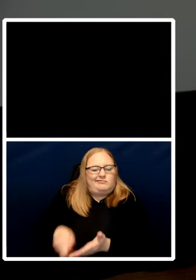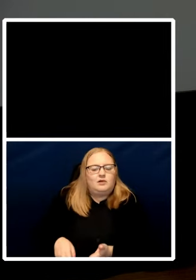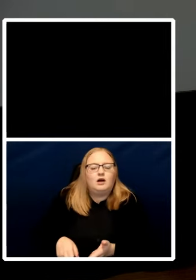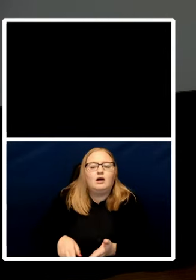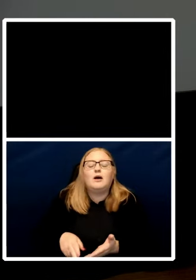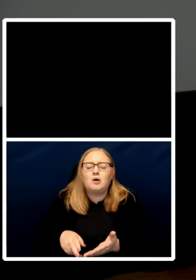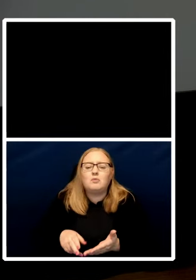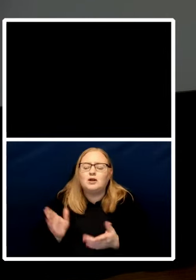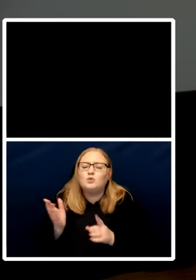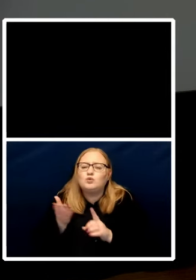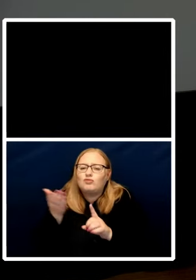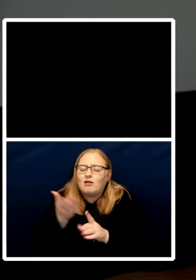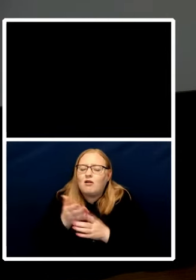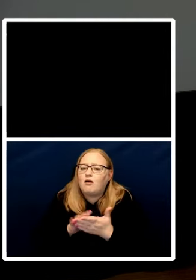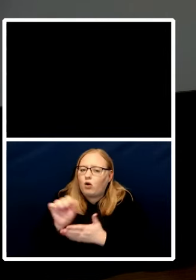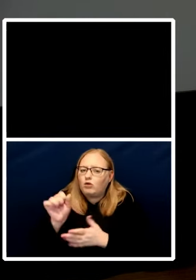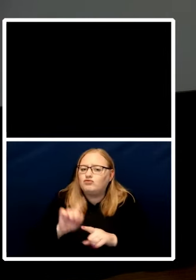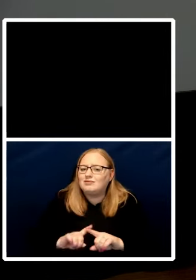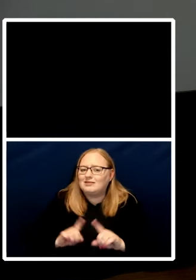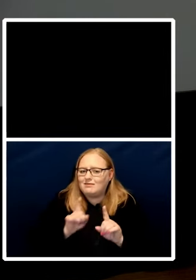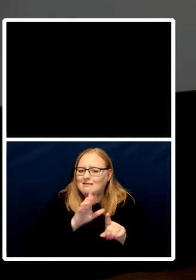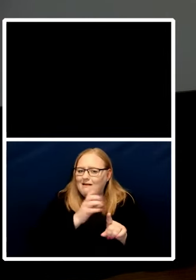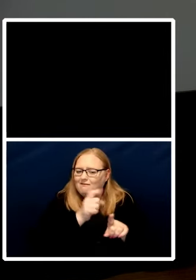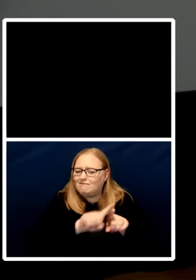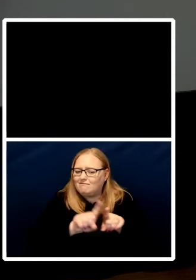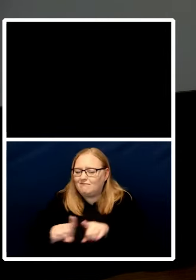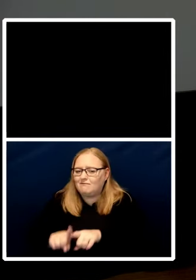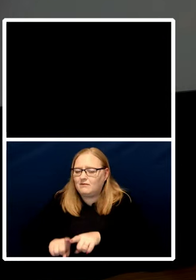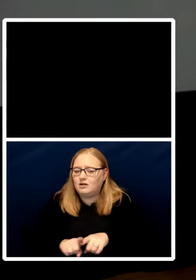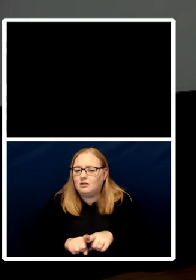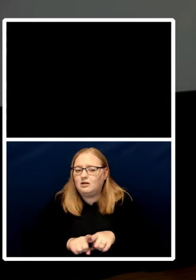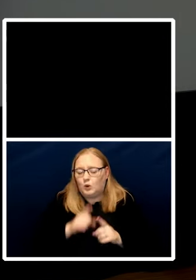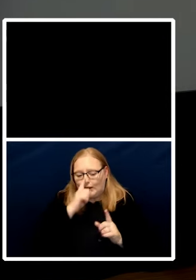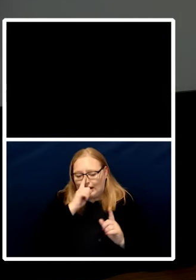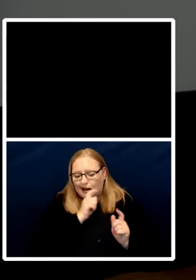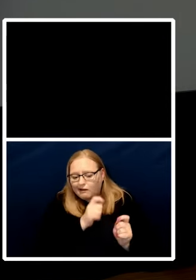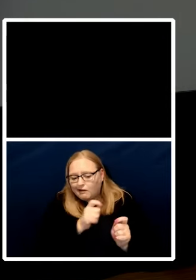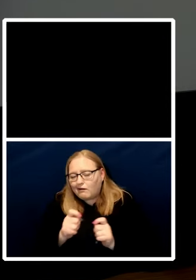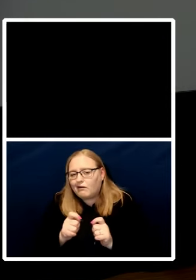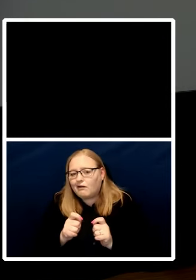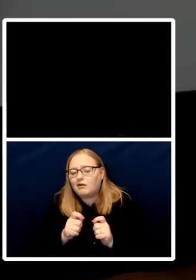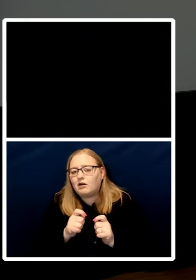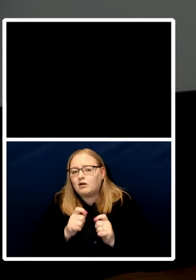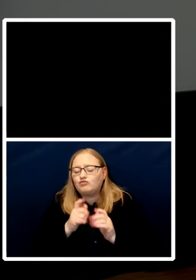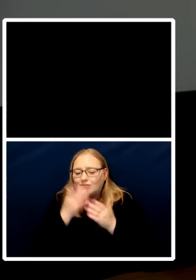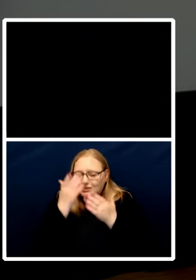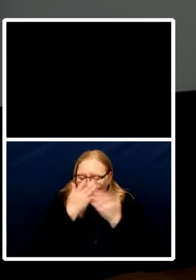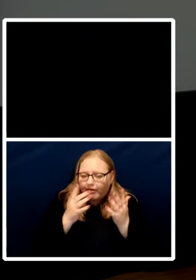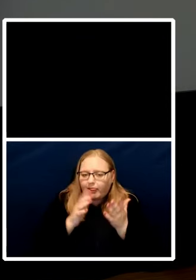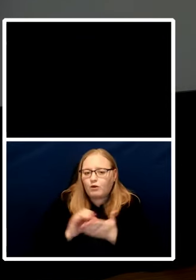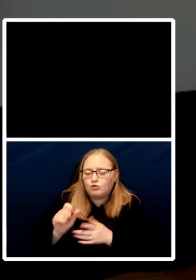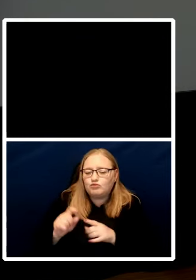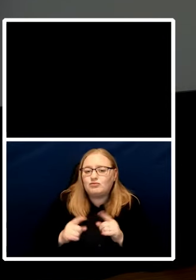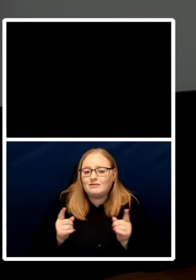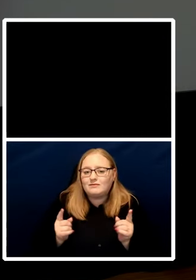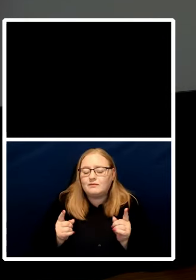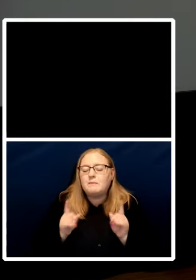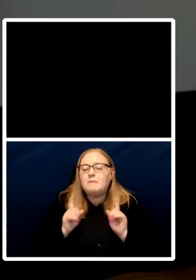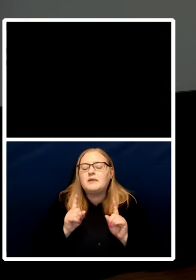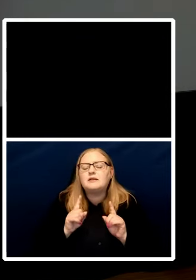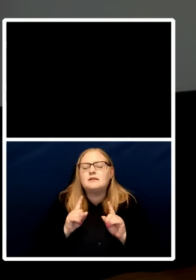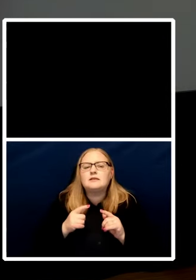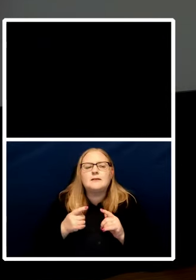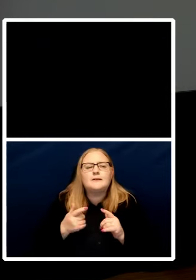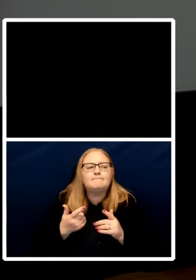difference there's plenty of room for the proportionate application and cultural difference but the basic yearning to be heard